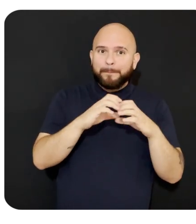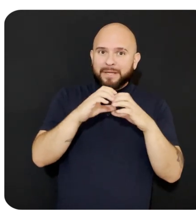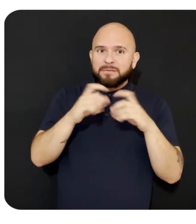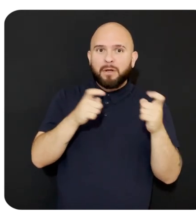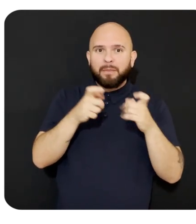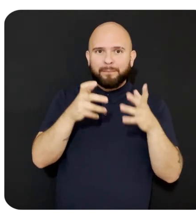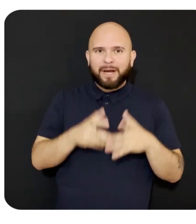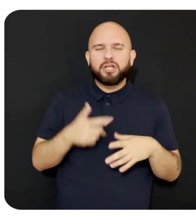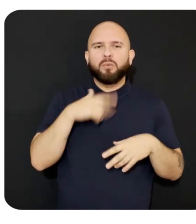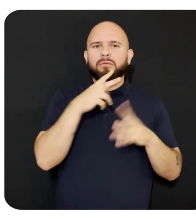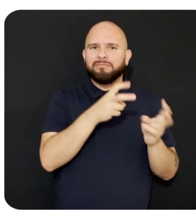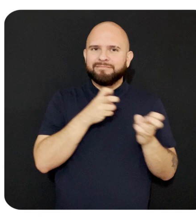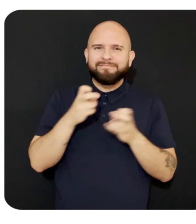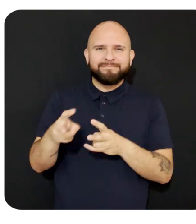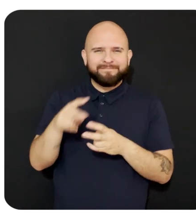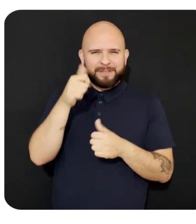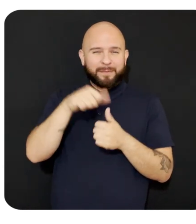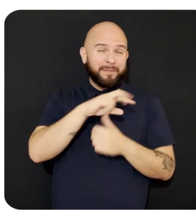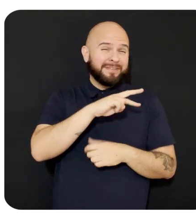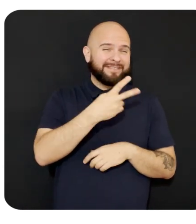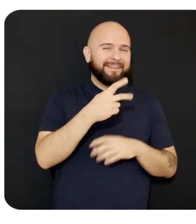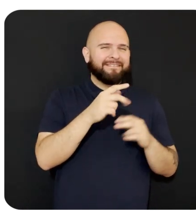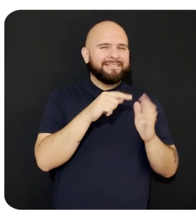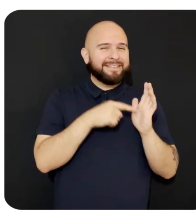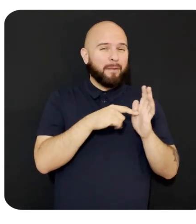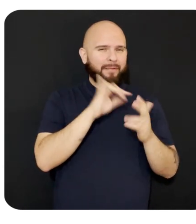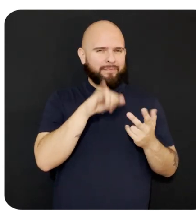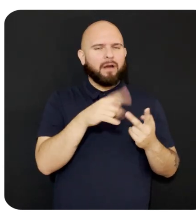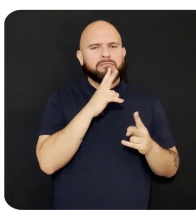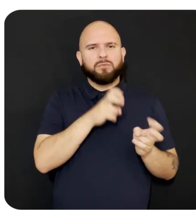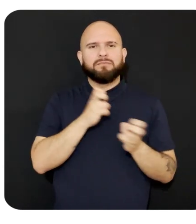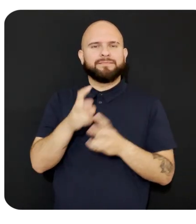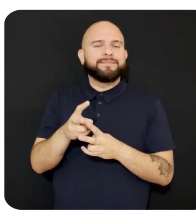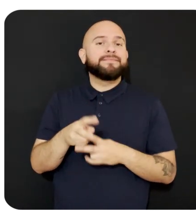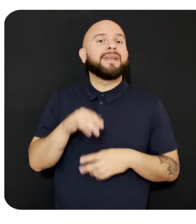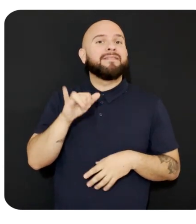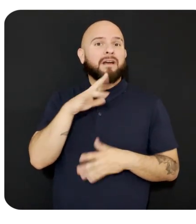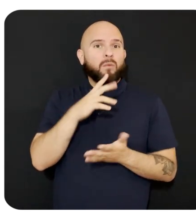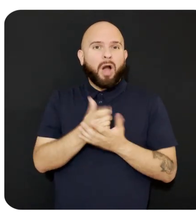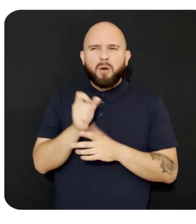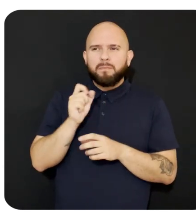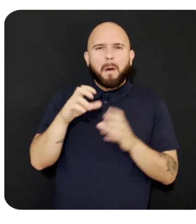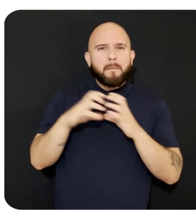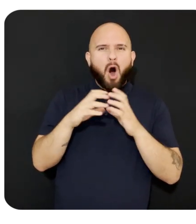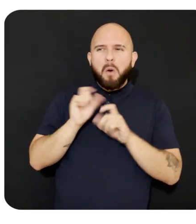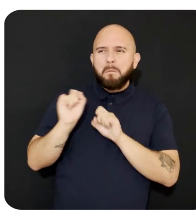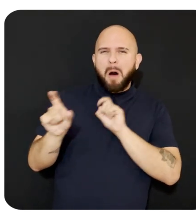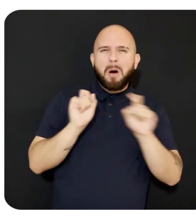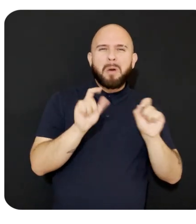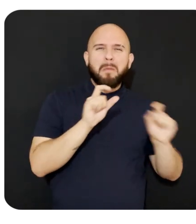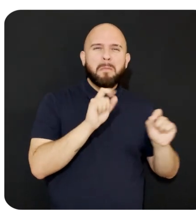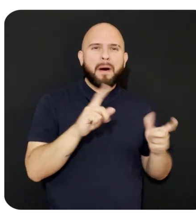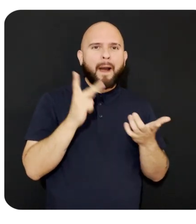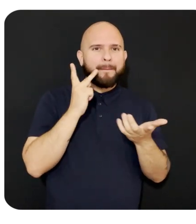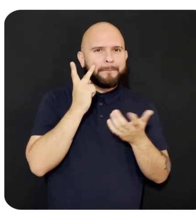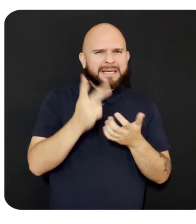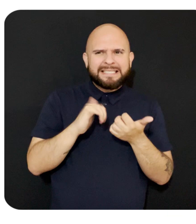that we imported in the second sample. We will use this to shoot balls around the room to see how they interact with the real world.